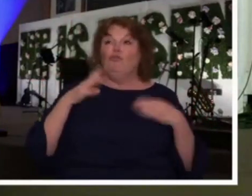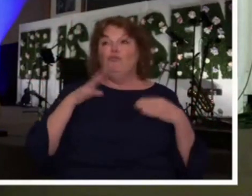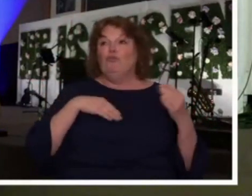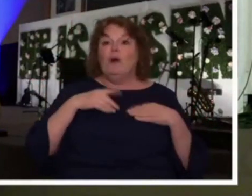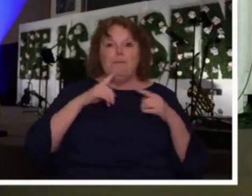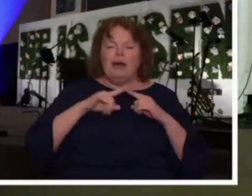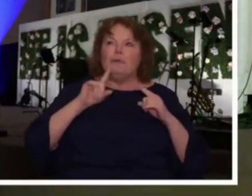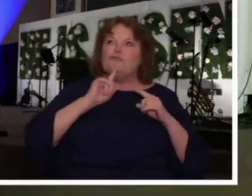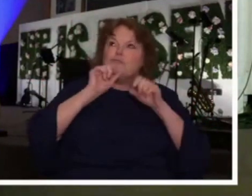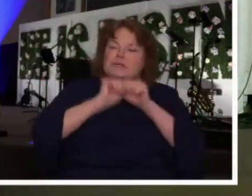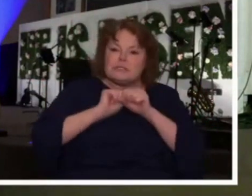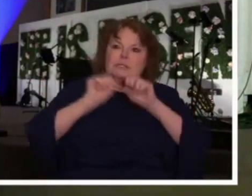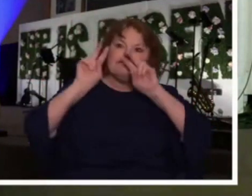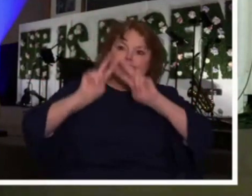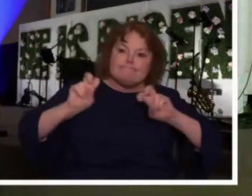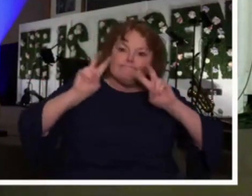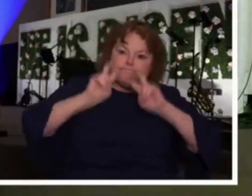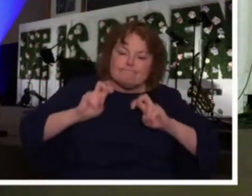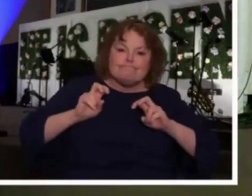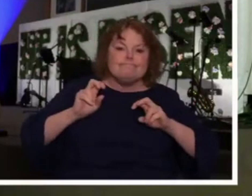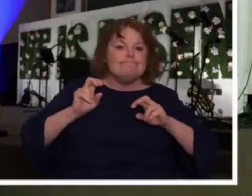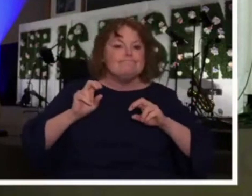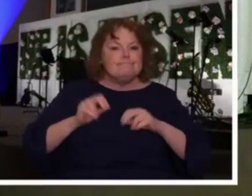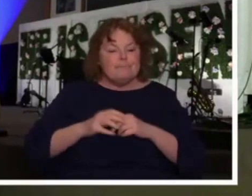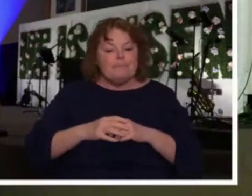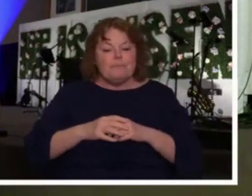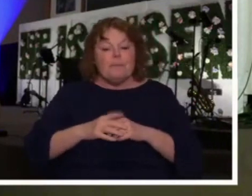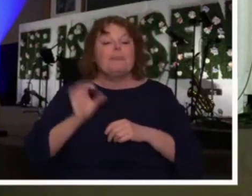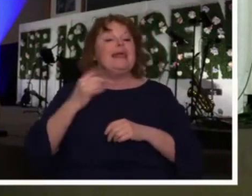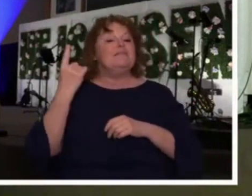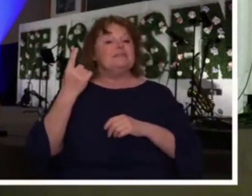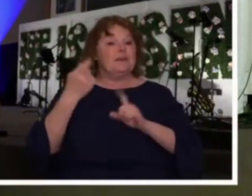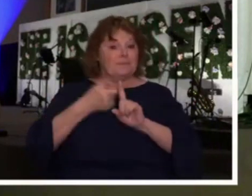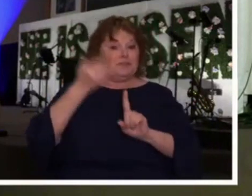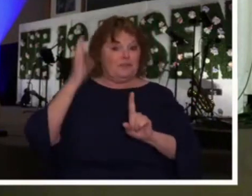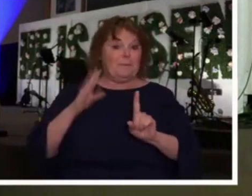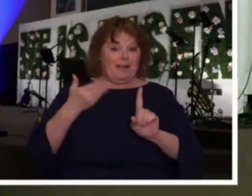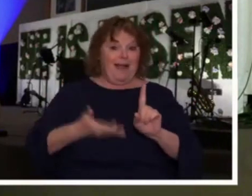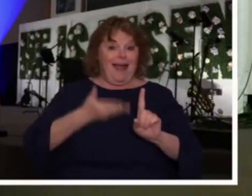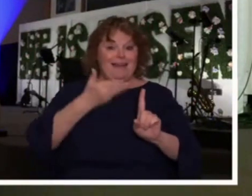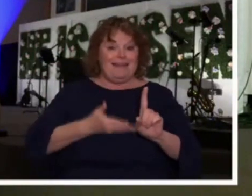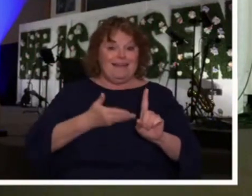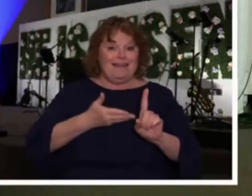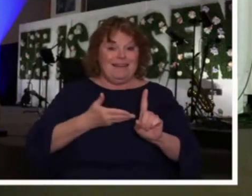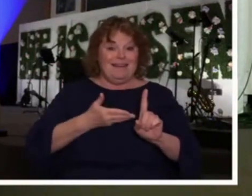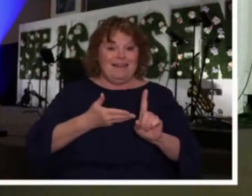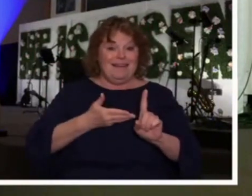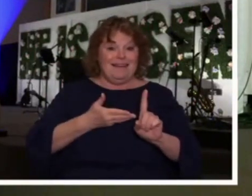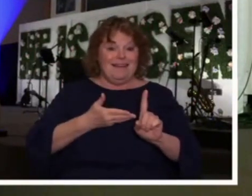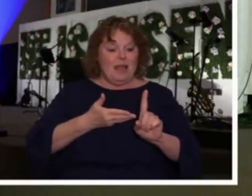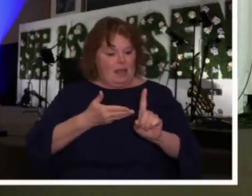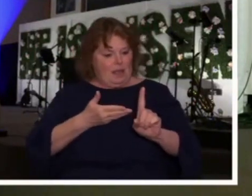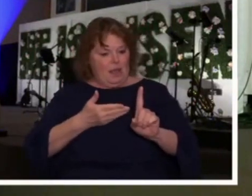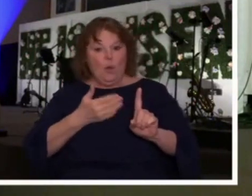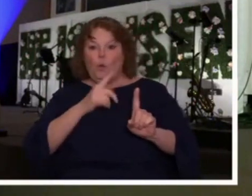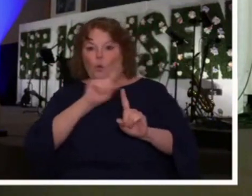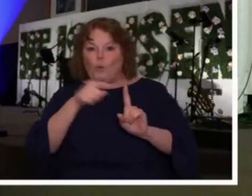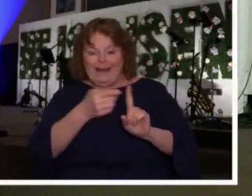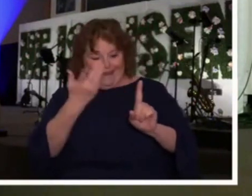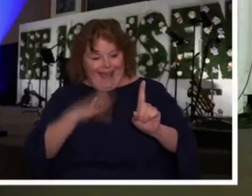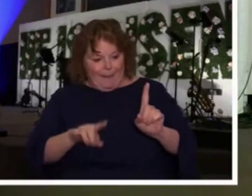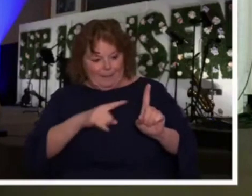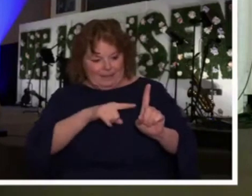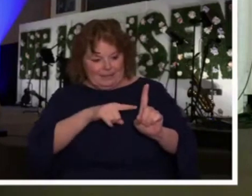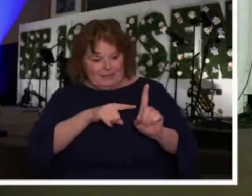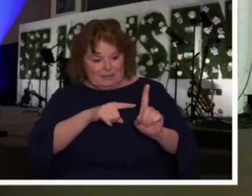One thing you will notice, when something is of God, life will always follow from it. It will